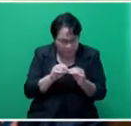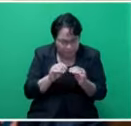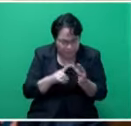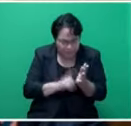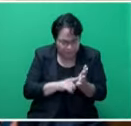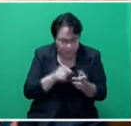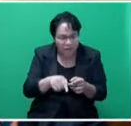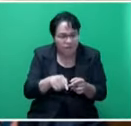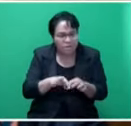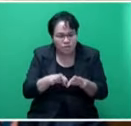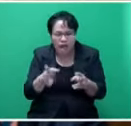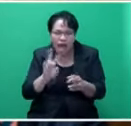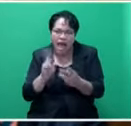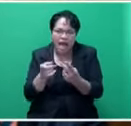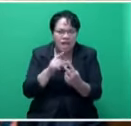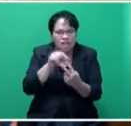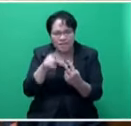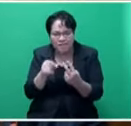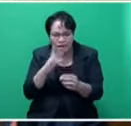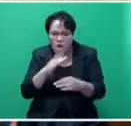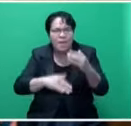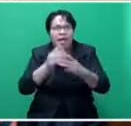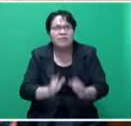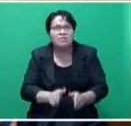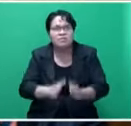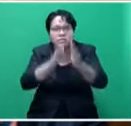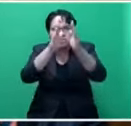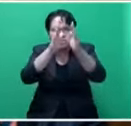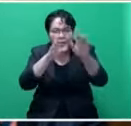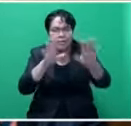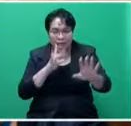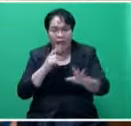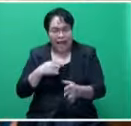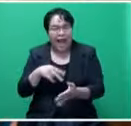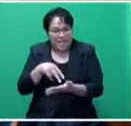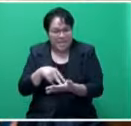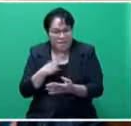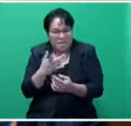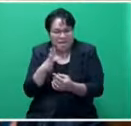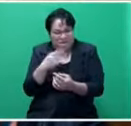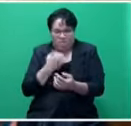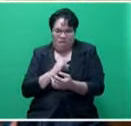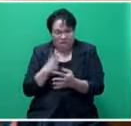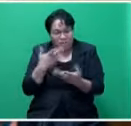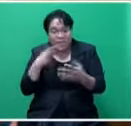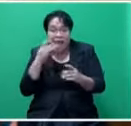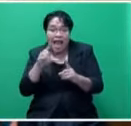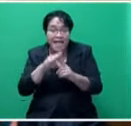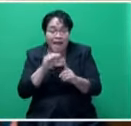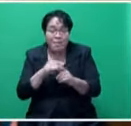appropriate alternative technology other than constructing a universal service tower. Western corrector. Sky Pacific. Classic example.